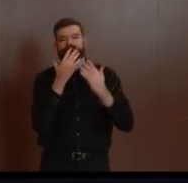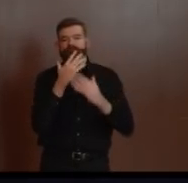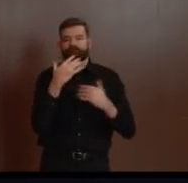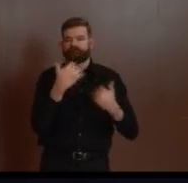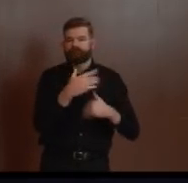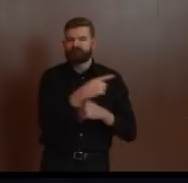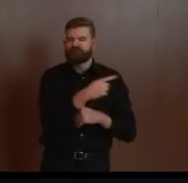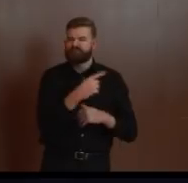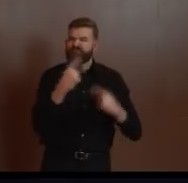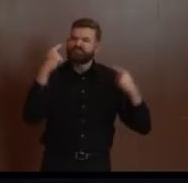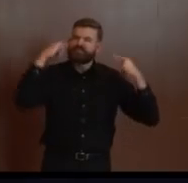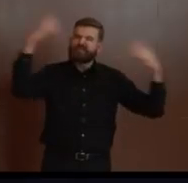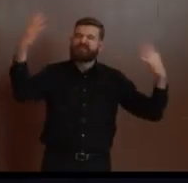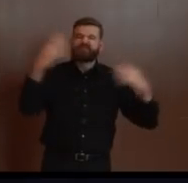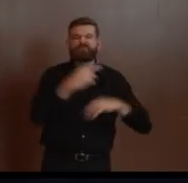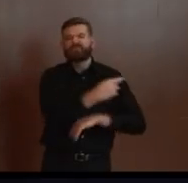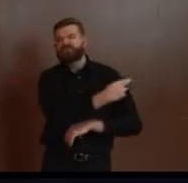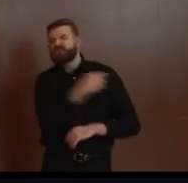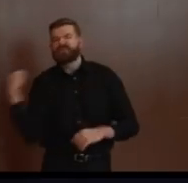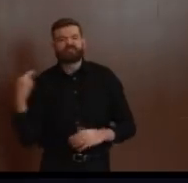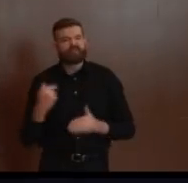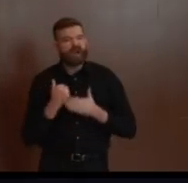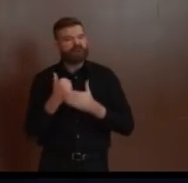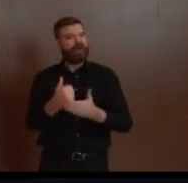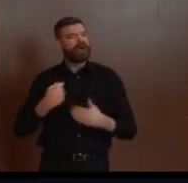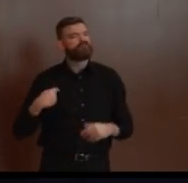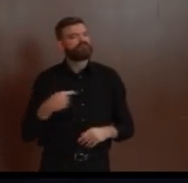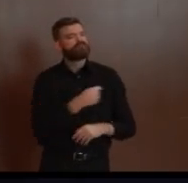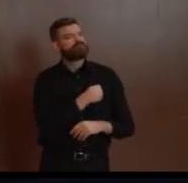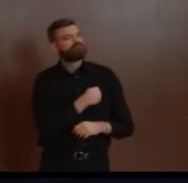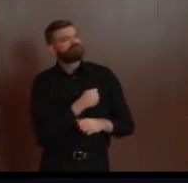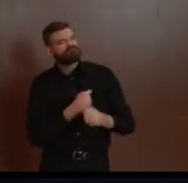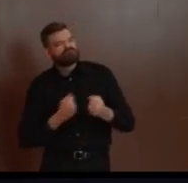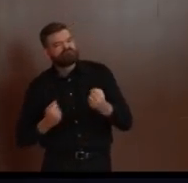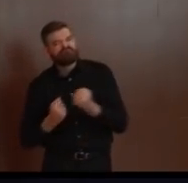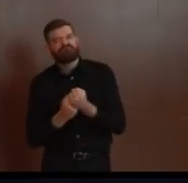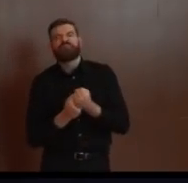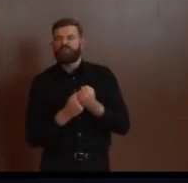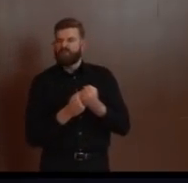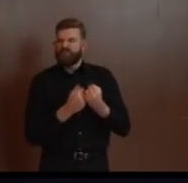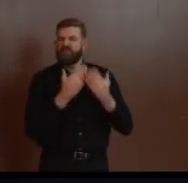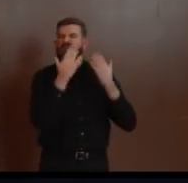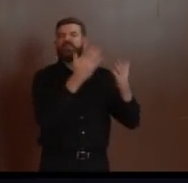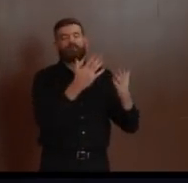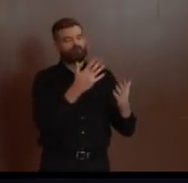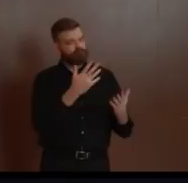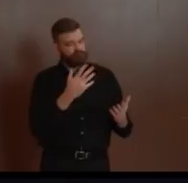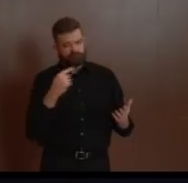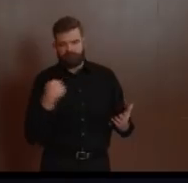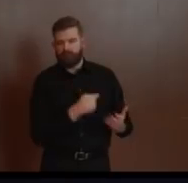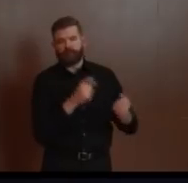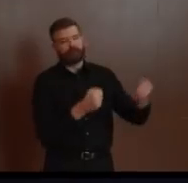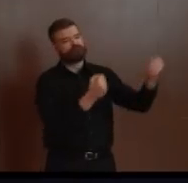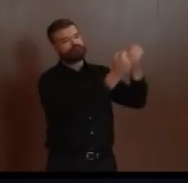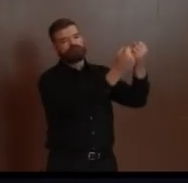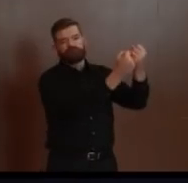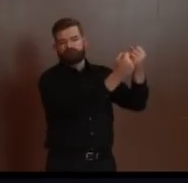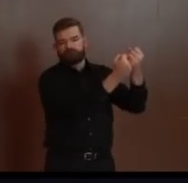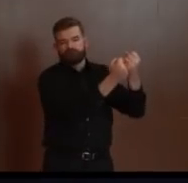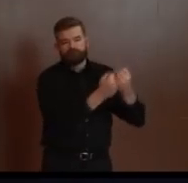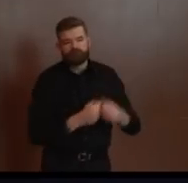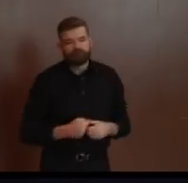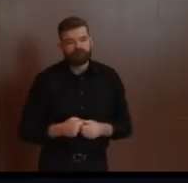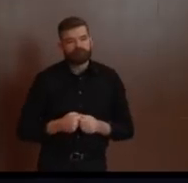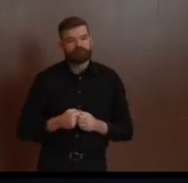We've got their backs because they have ours. But our officers and our first responders can't do it alone. And it's time for